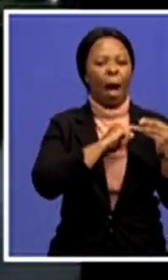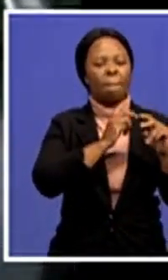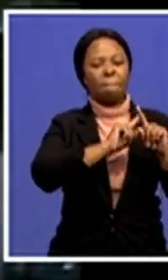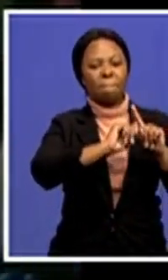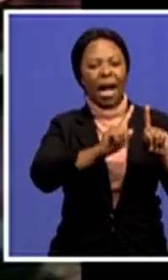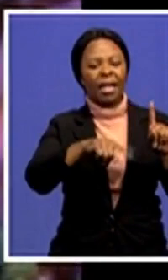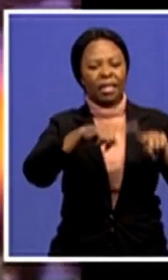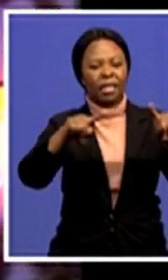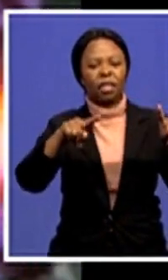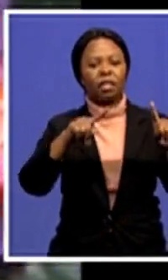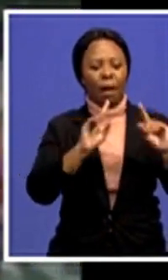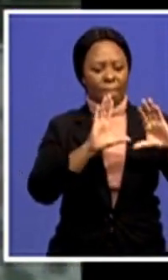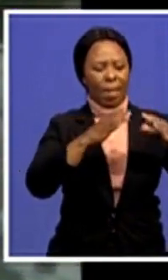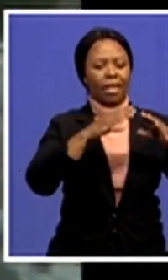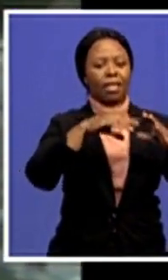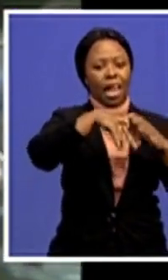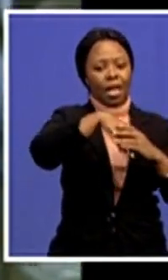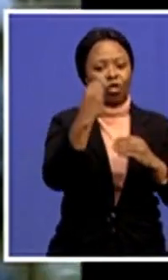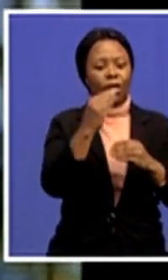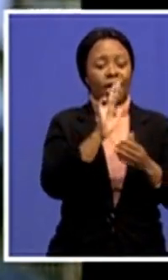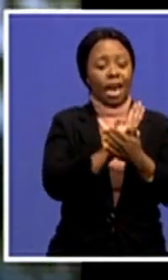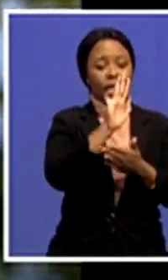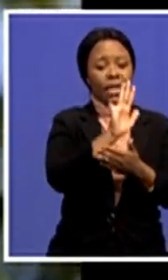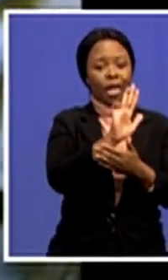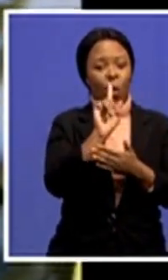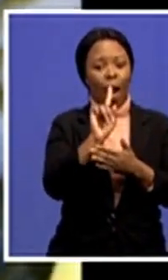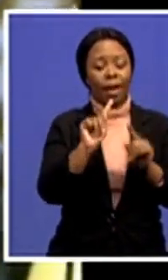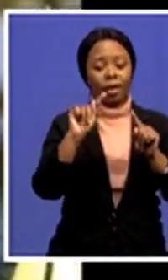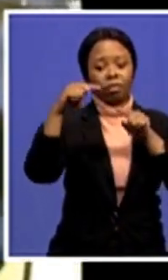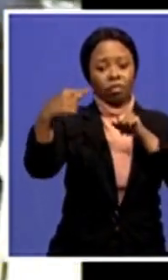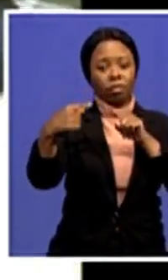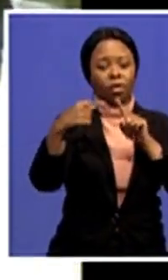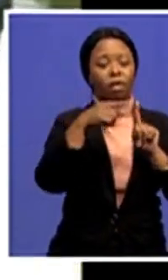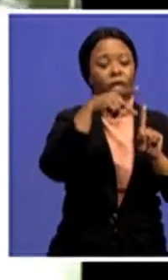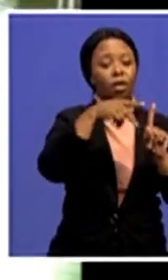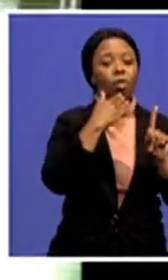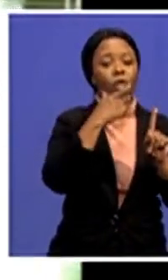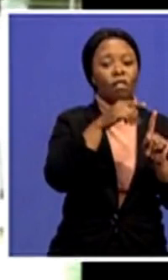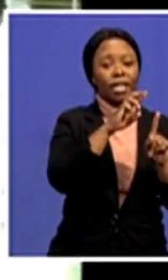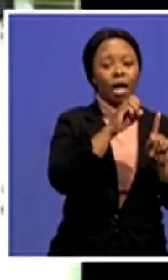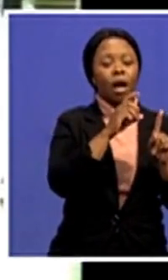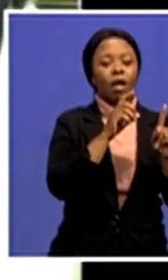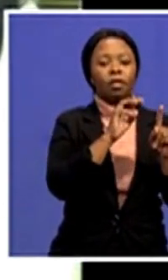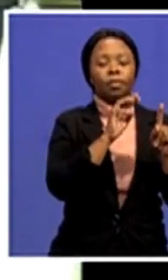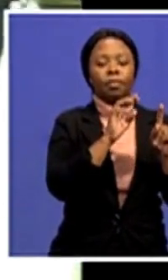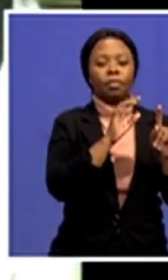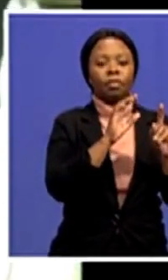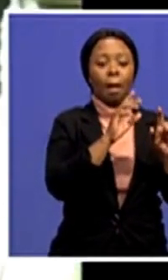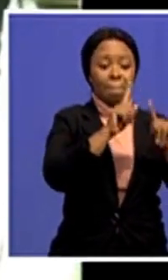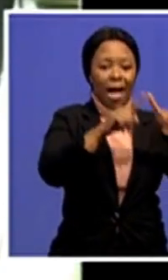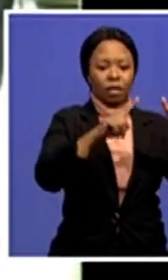in which the opposition leader, Frederick Chiloba, of the movement of multi-party democracy, won elections.